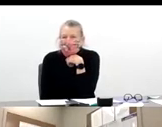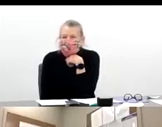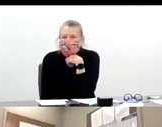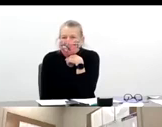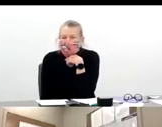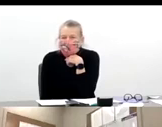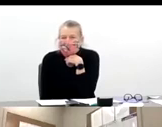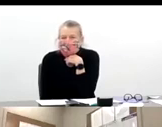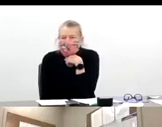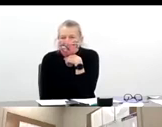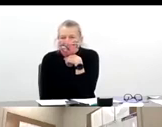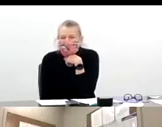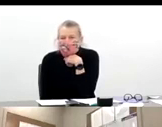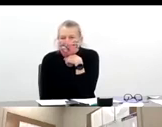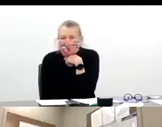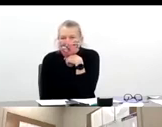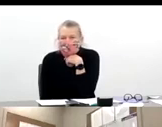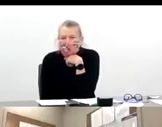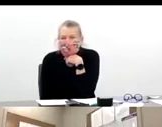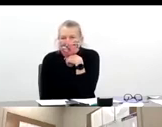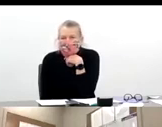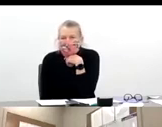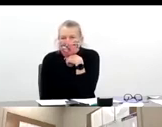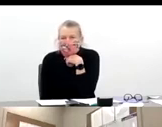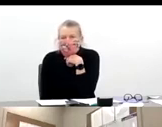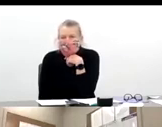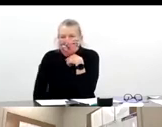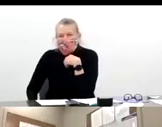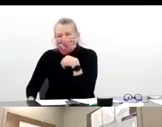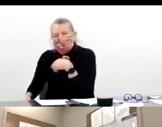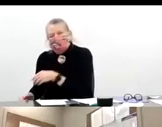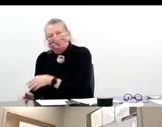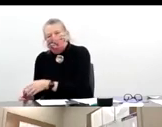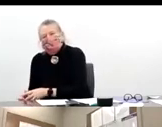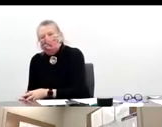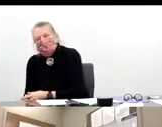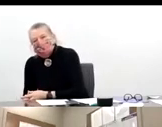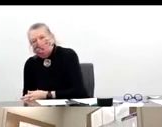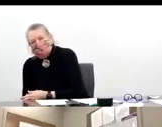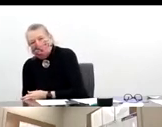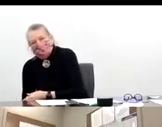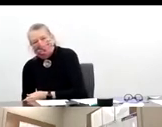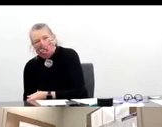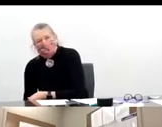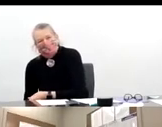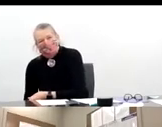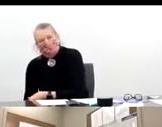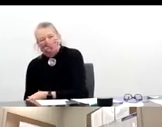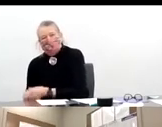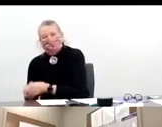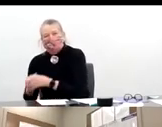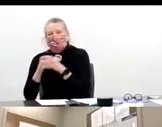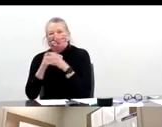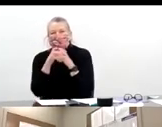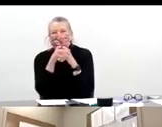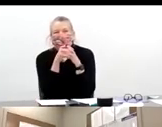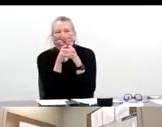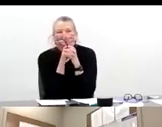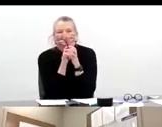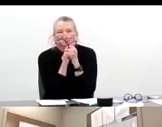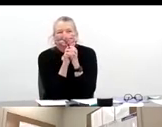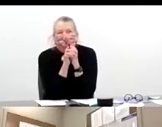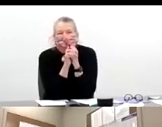articles in my life. And it hasn't slowed down much, but it used to start about 6,